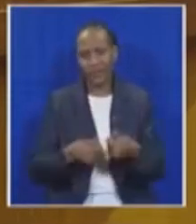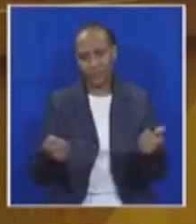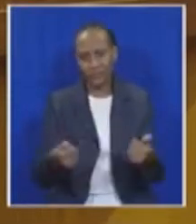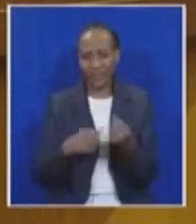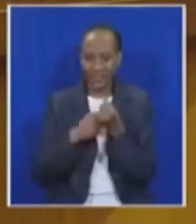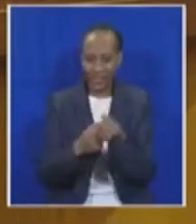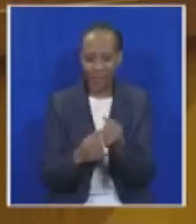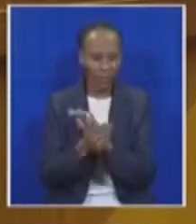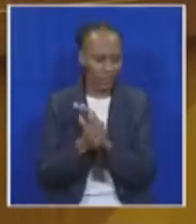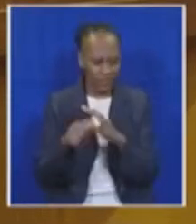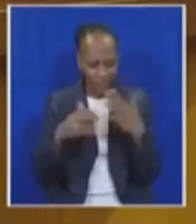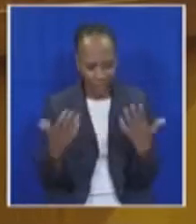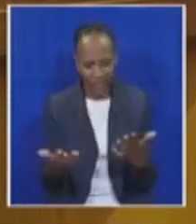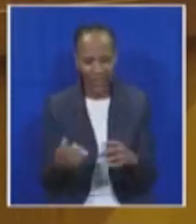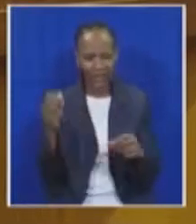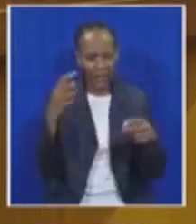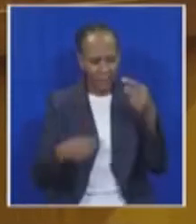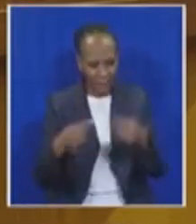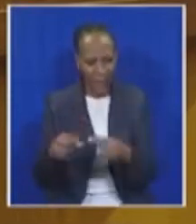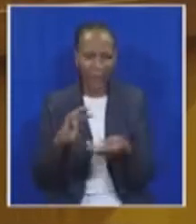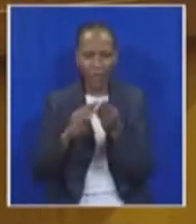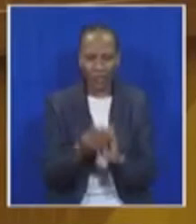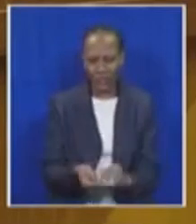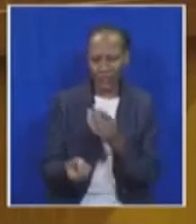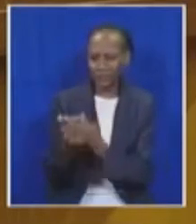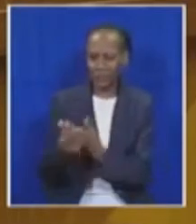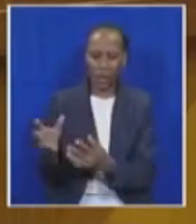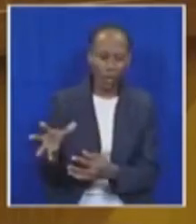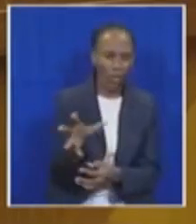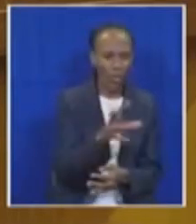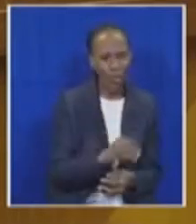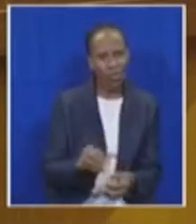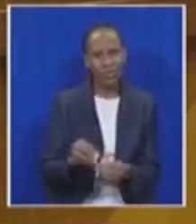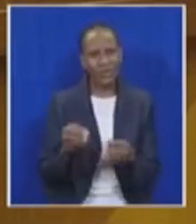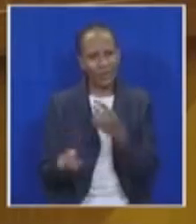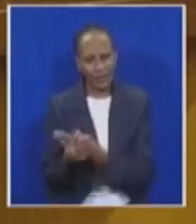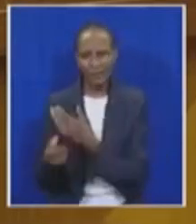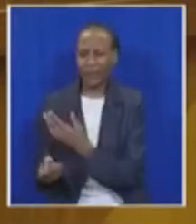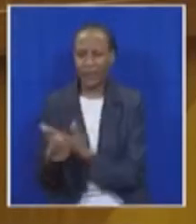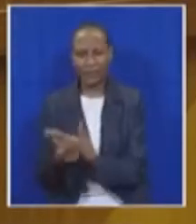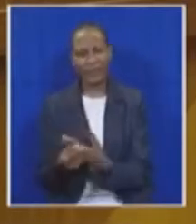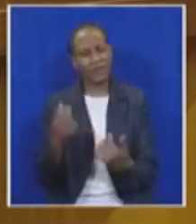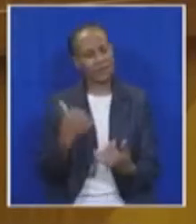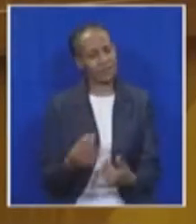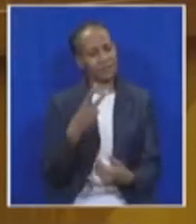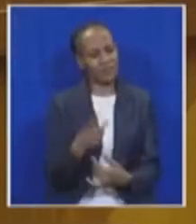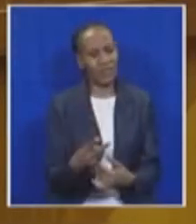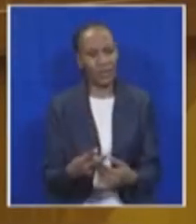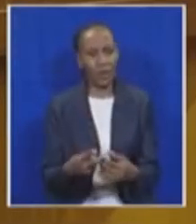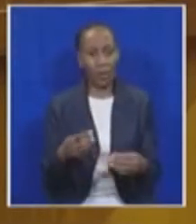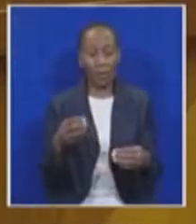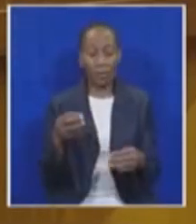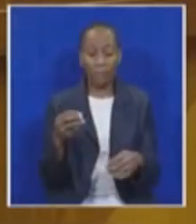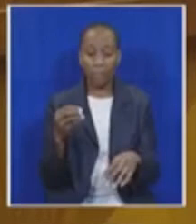lack of skills, poor planning, the infighting within communities are some of the reasons that despite a strong desire to grow crops,